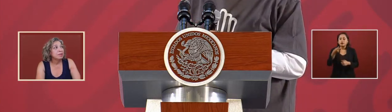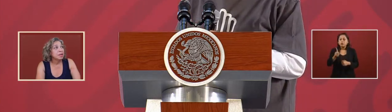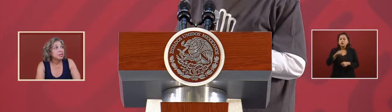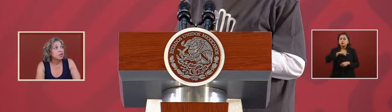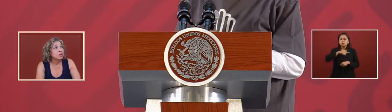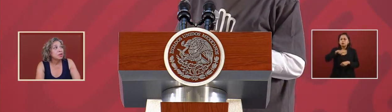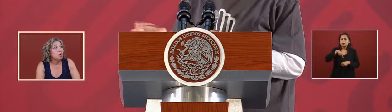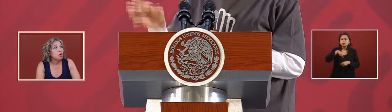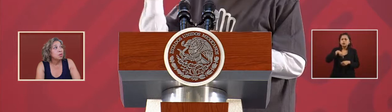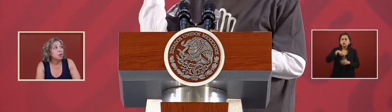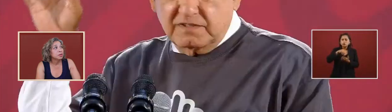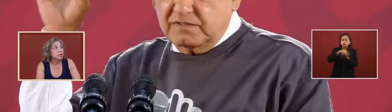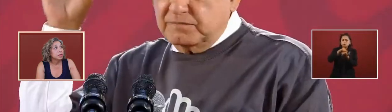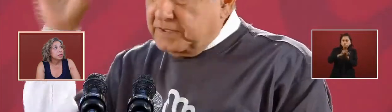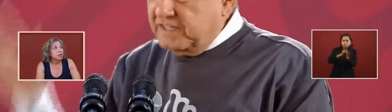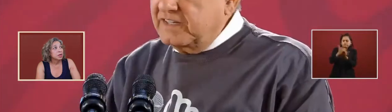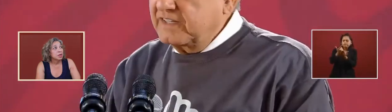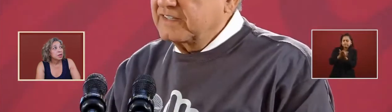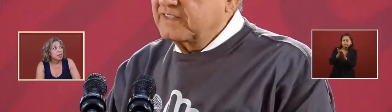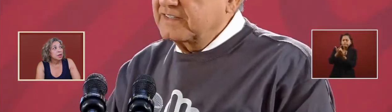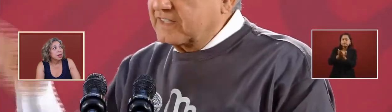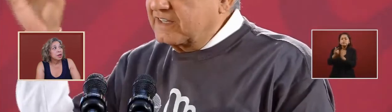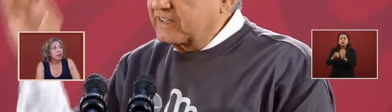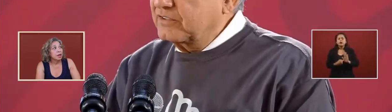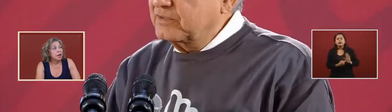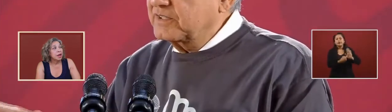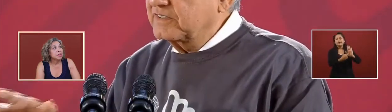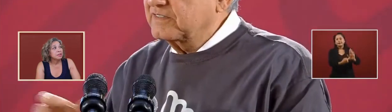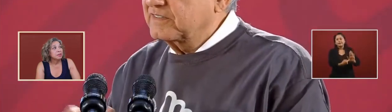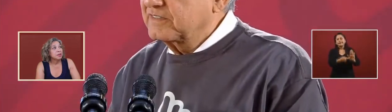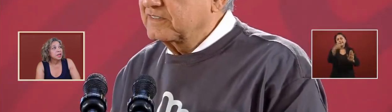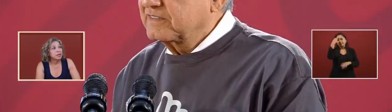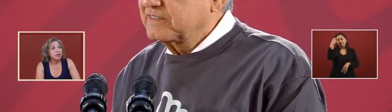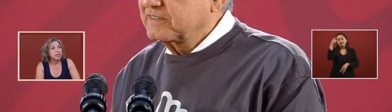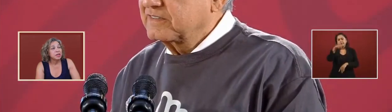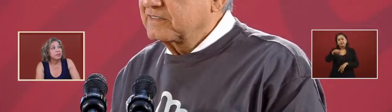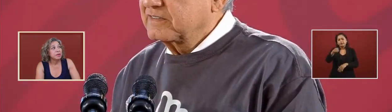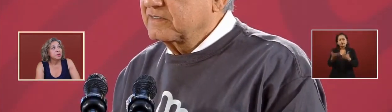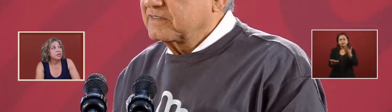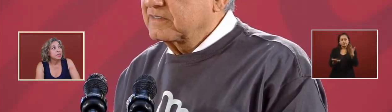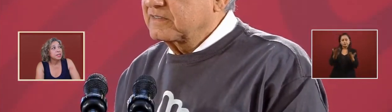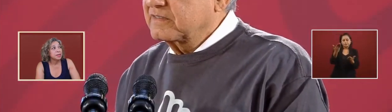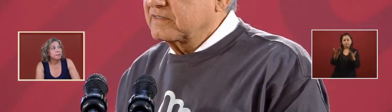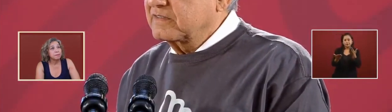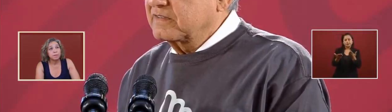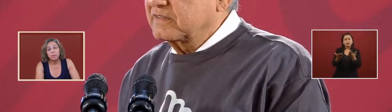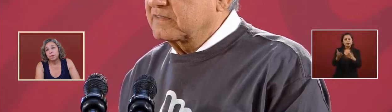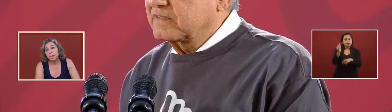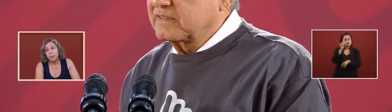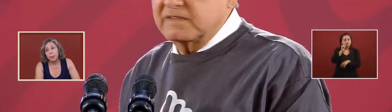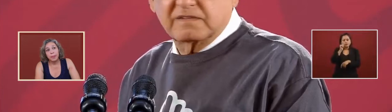so that the whole world asks for declaration of emergency